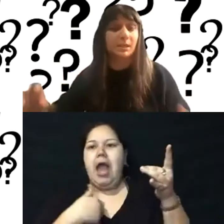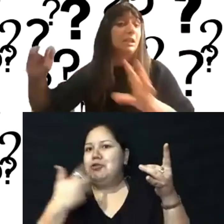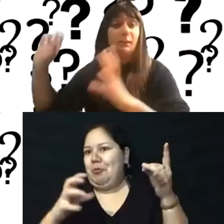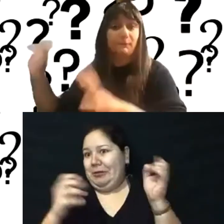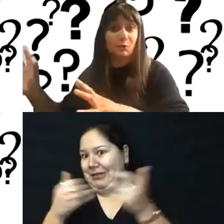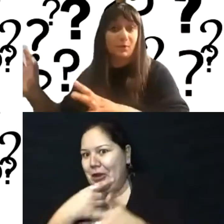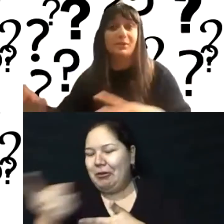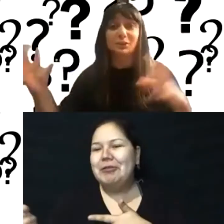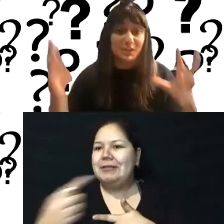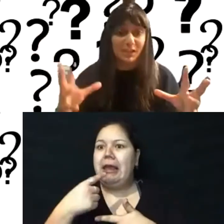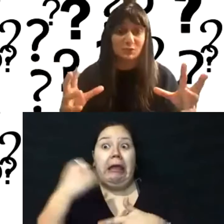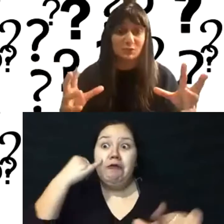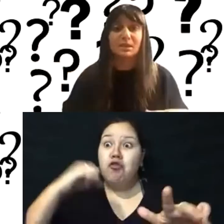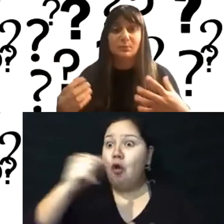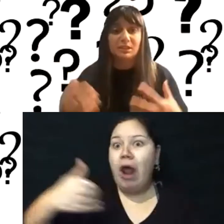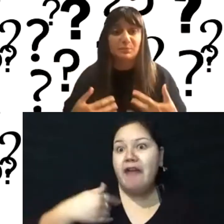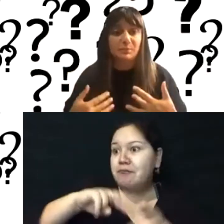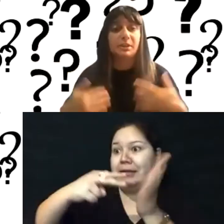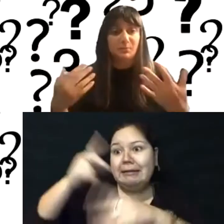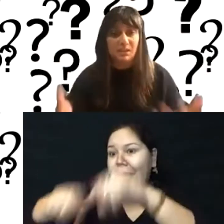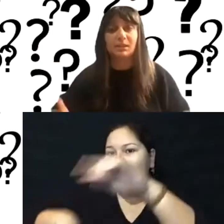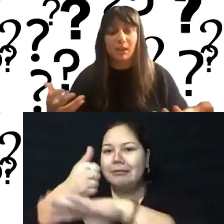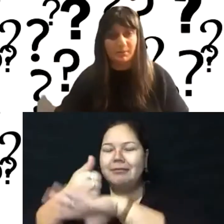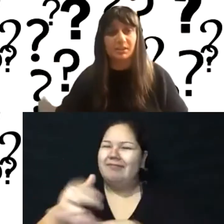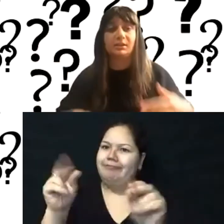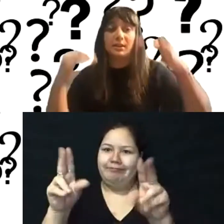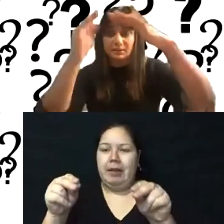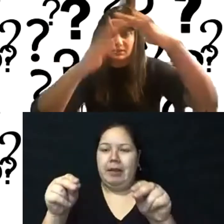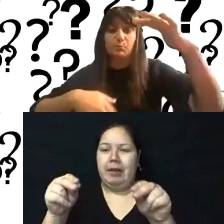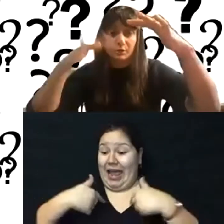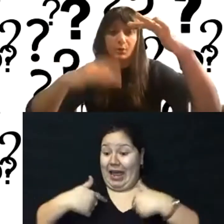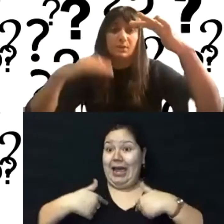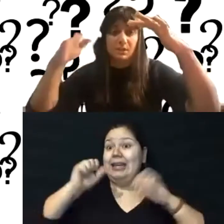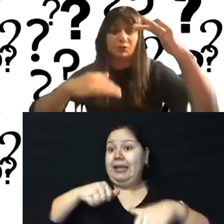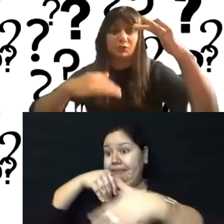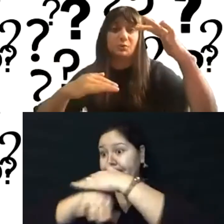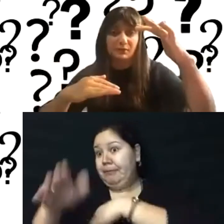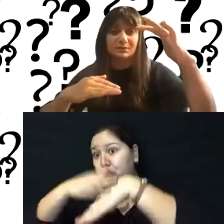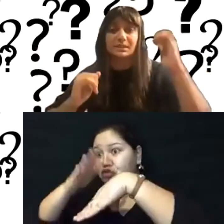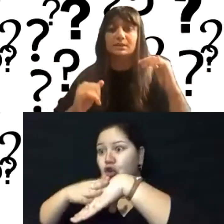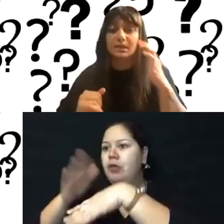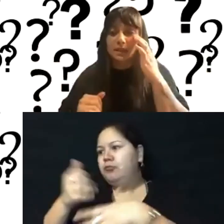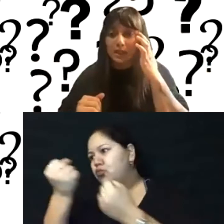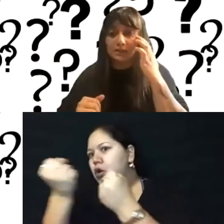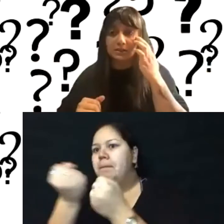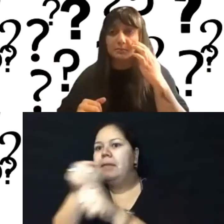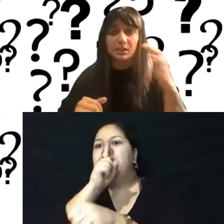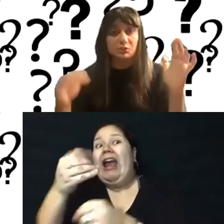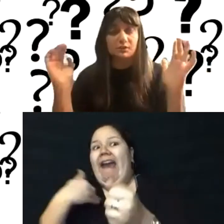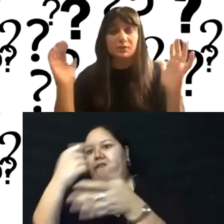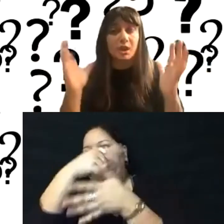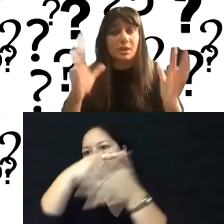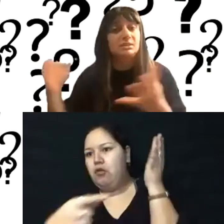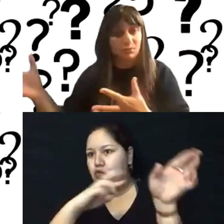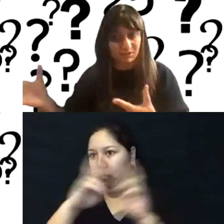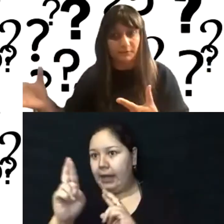out and be like, if you don't have that, you can't do this because people like me can come in and I can support you on making sure you get those things and, uh, making